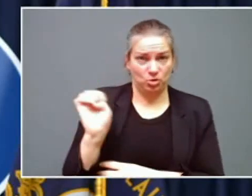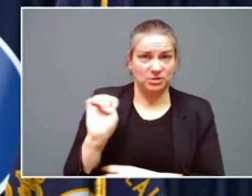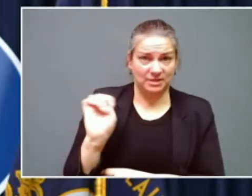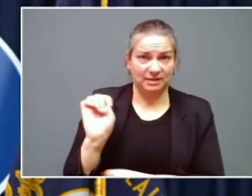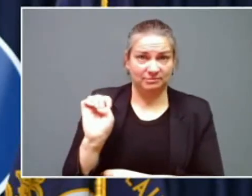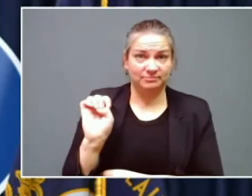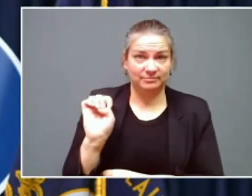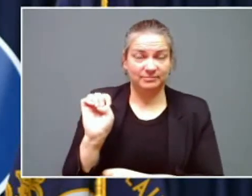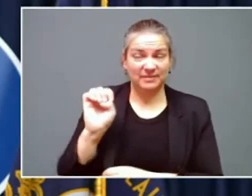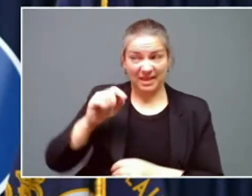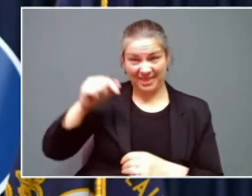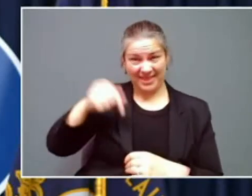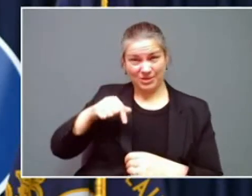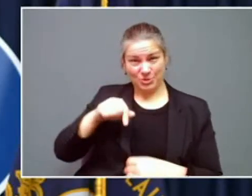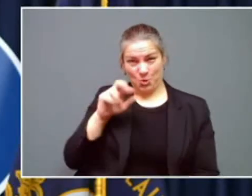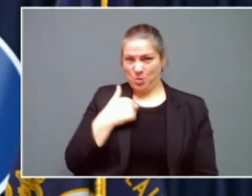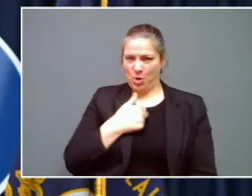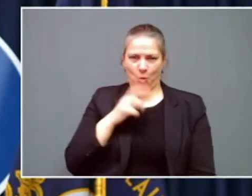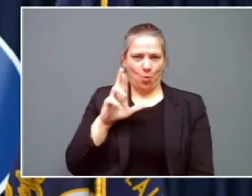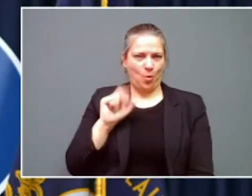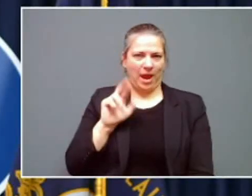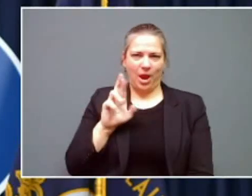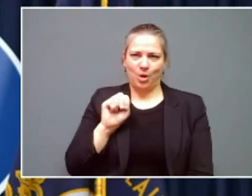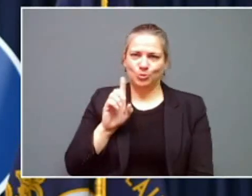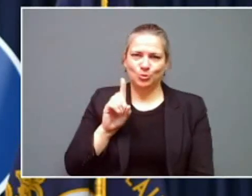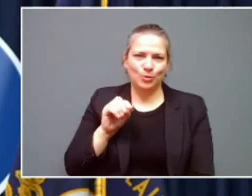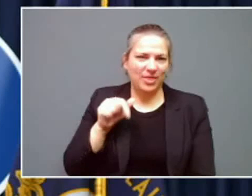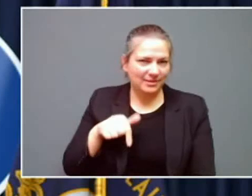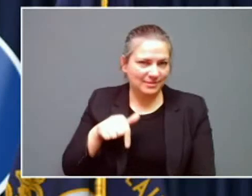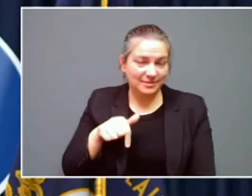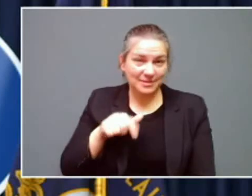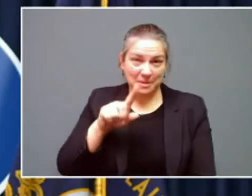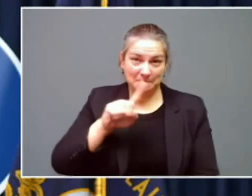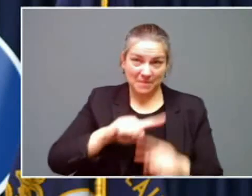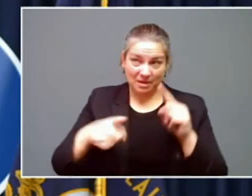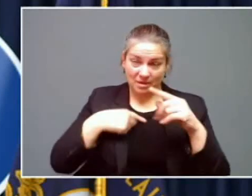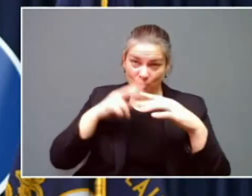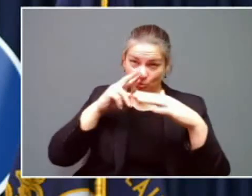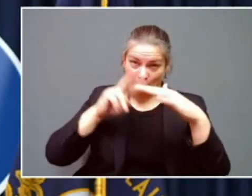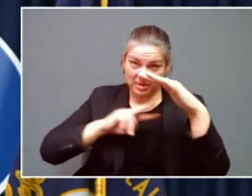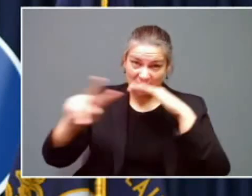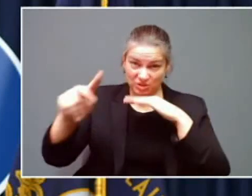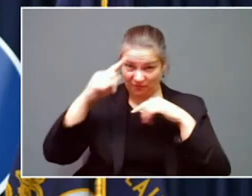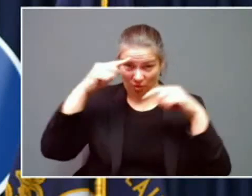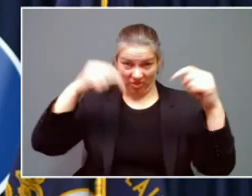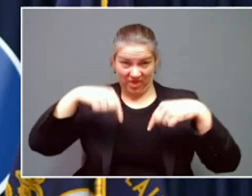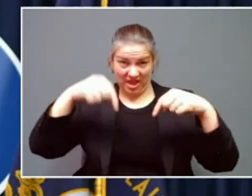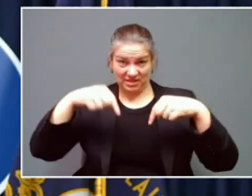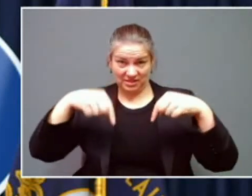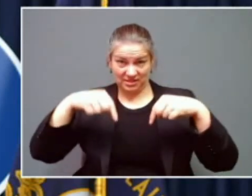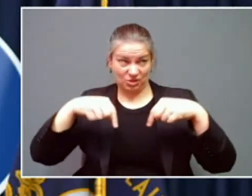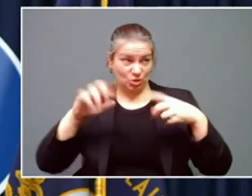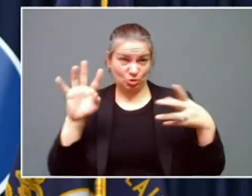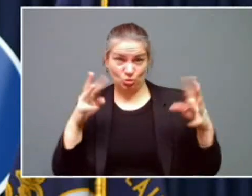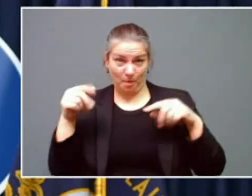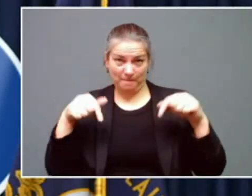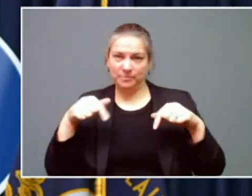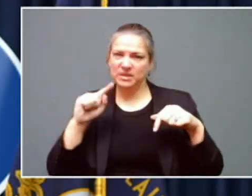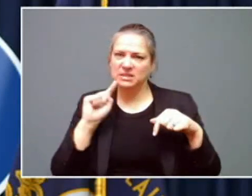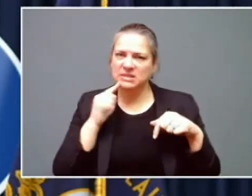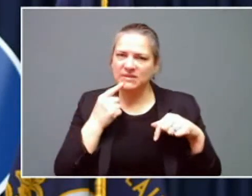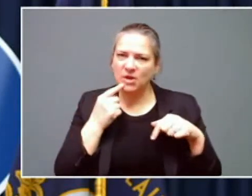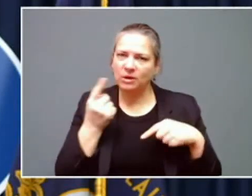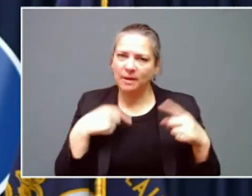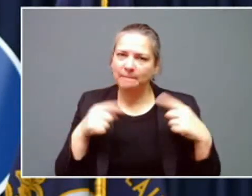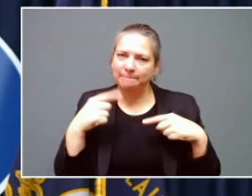that is rarely done, but the predictions about this storm are again severe and we want to